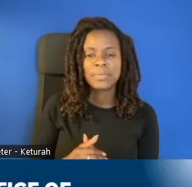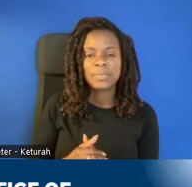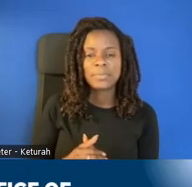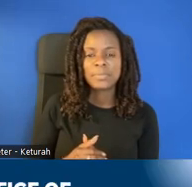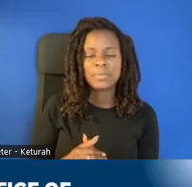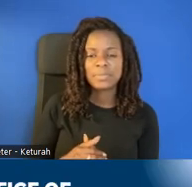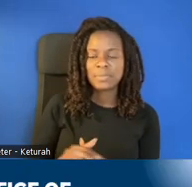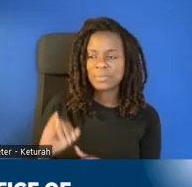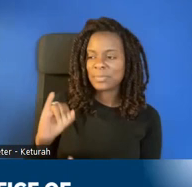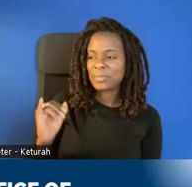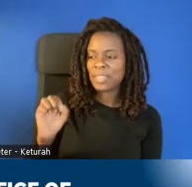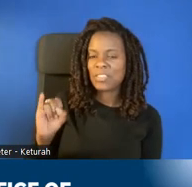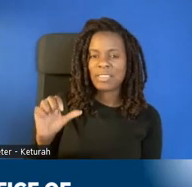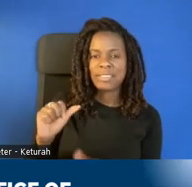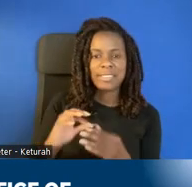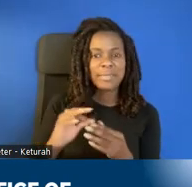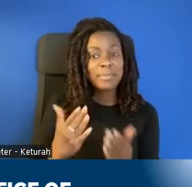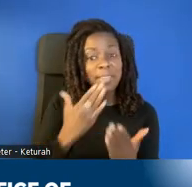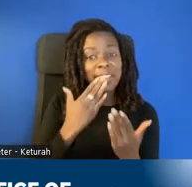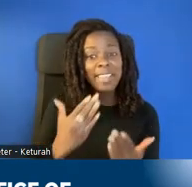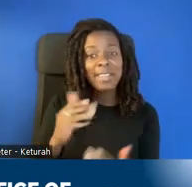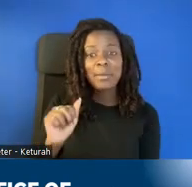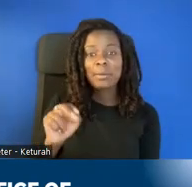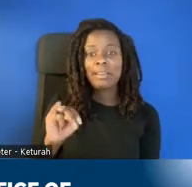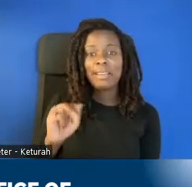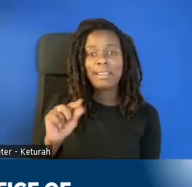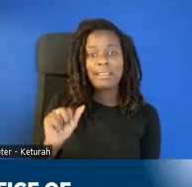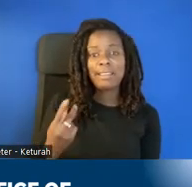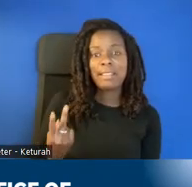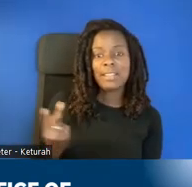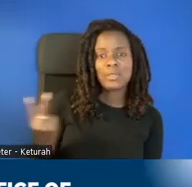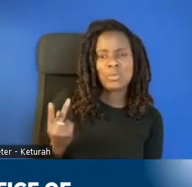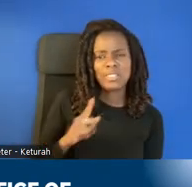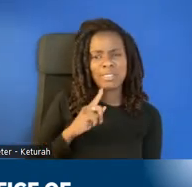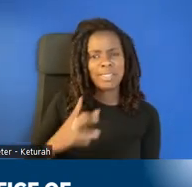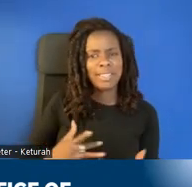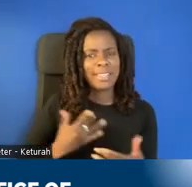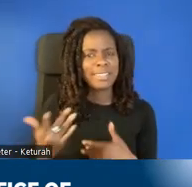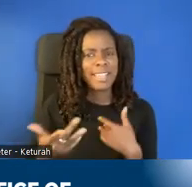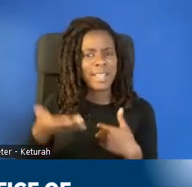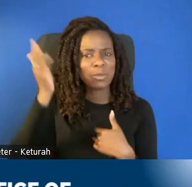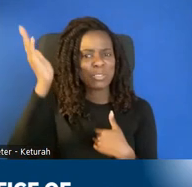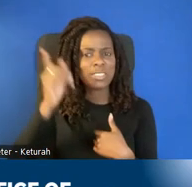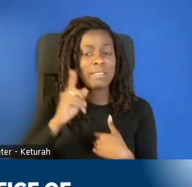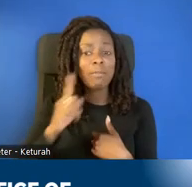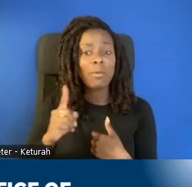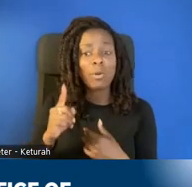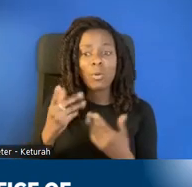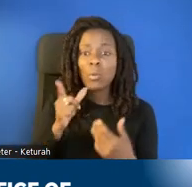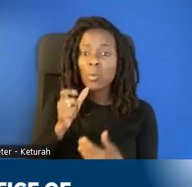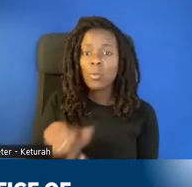Thank you so much, Anita. So Anita and I are excited to present on behalf of the Department of Education.